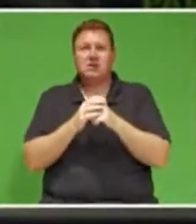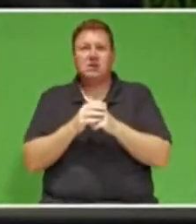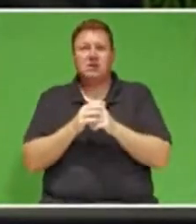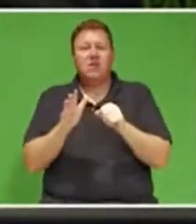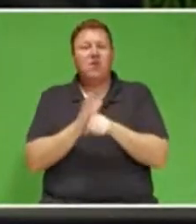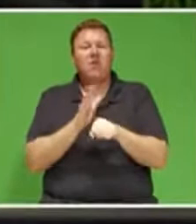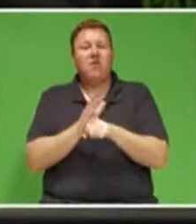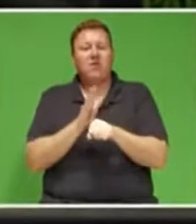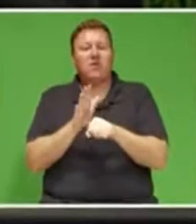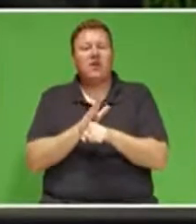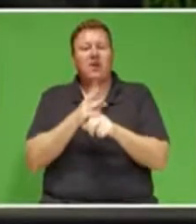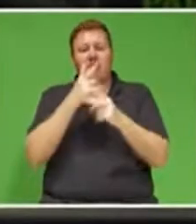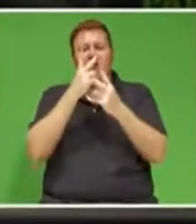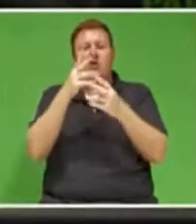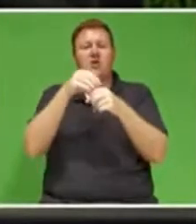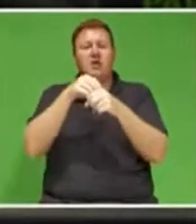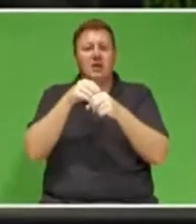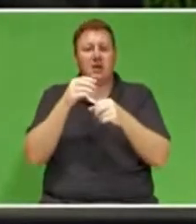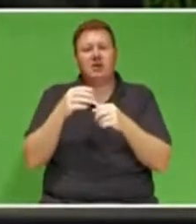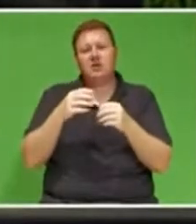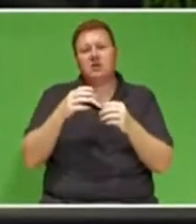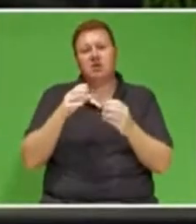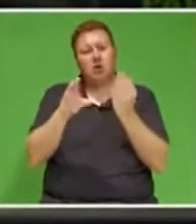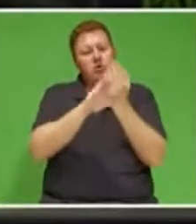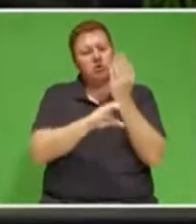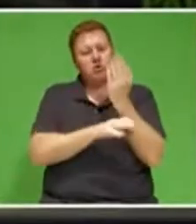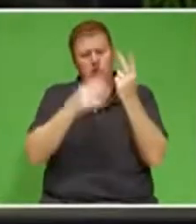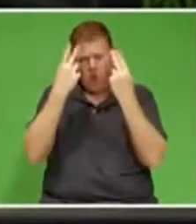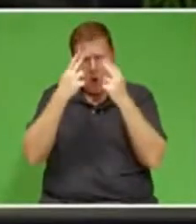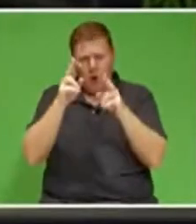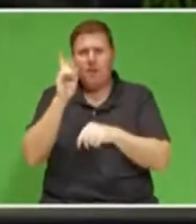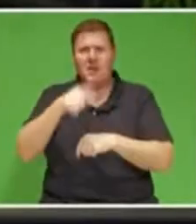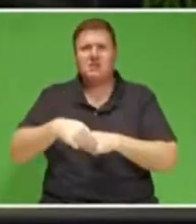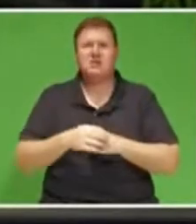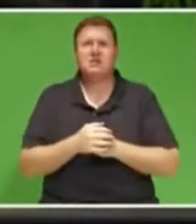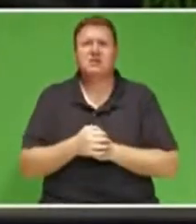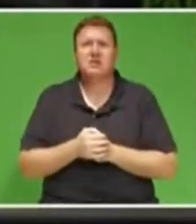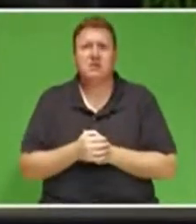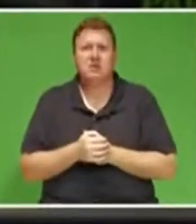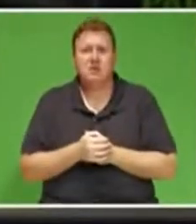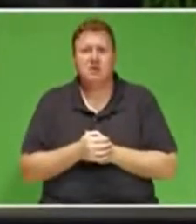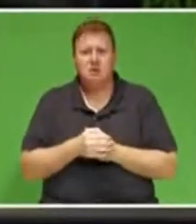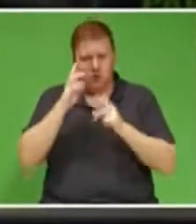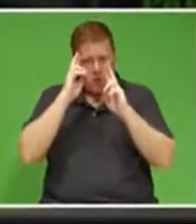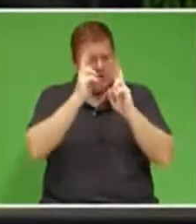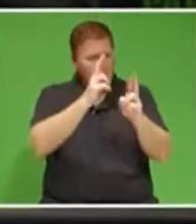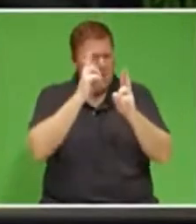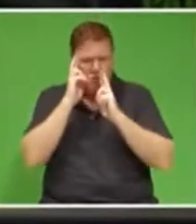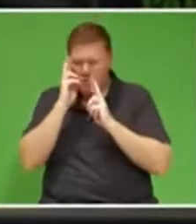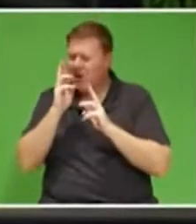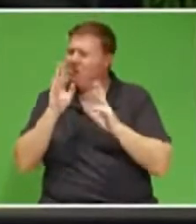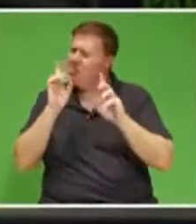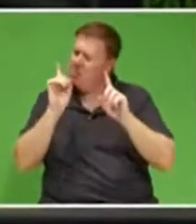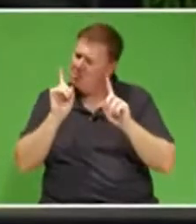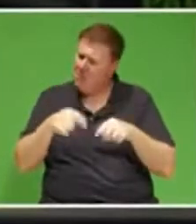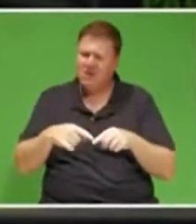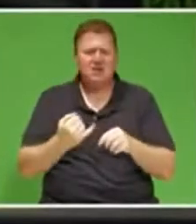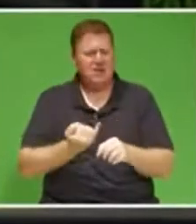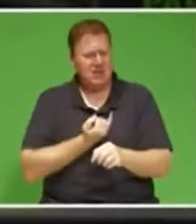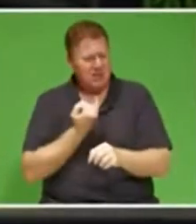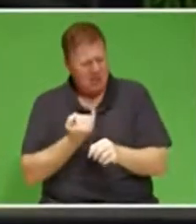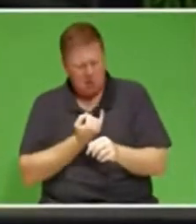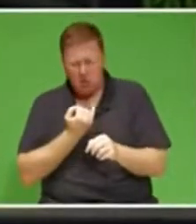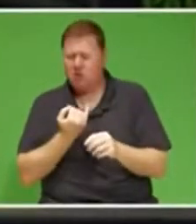them in our own lives as well. We must treat one another with respect, with integrity,